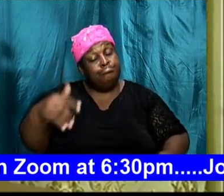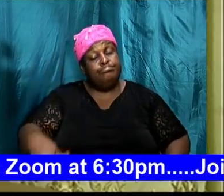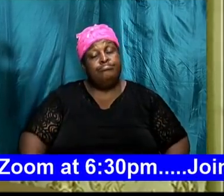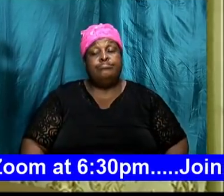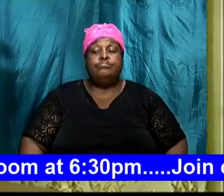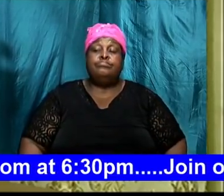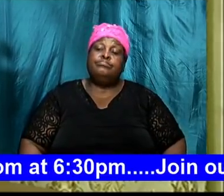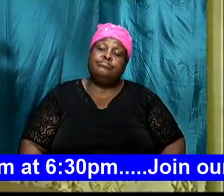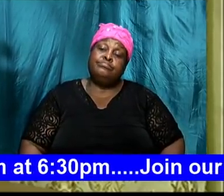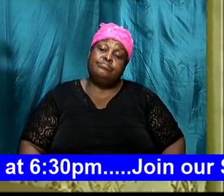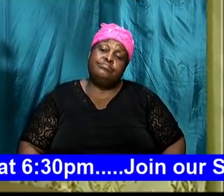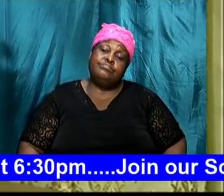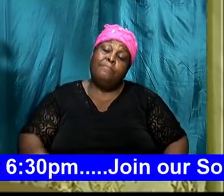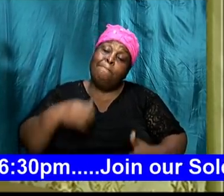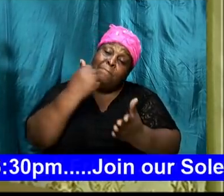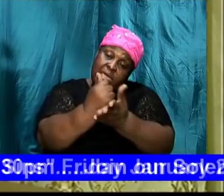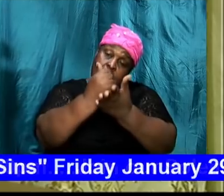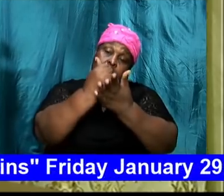somebody